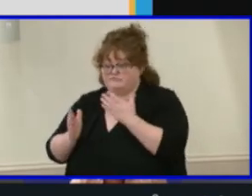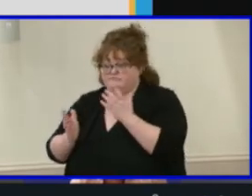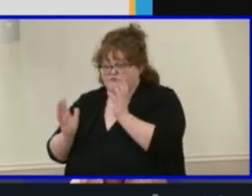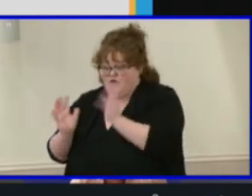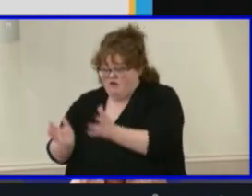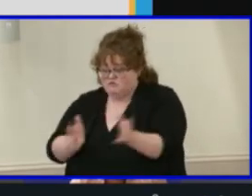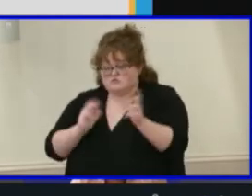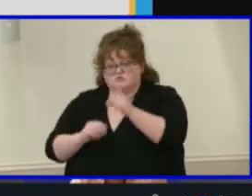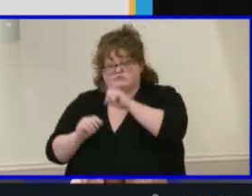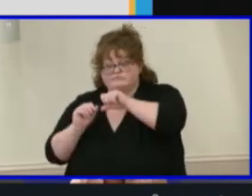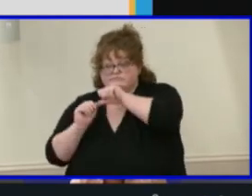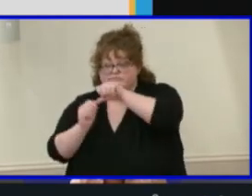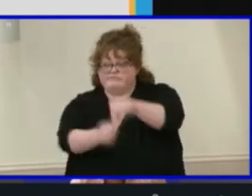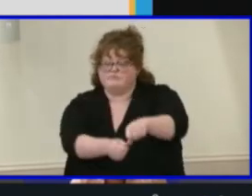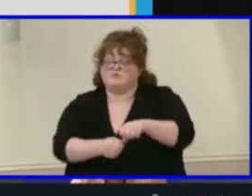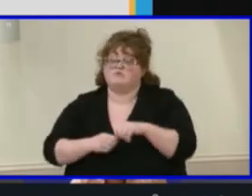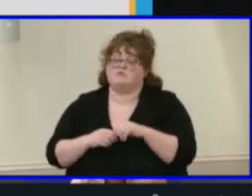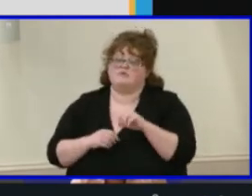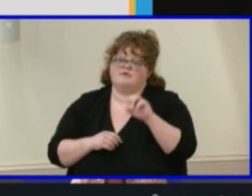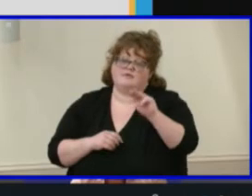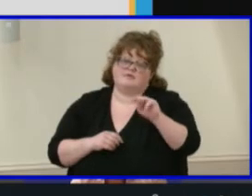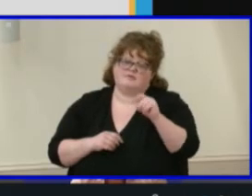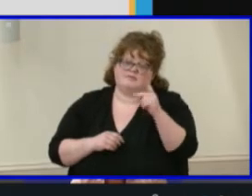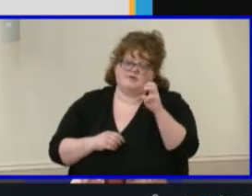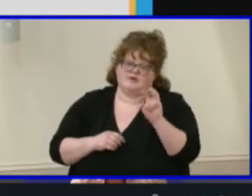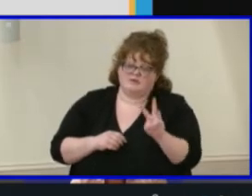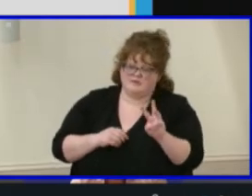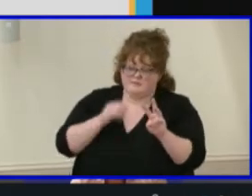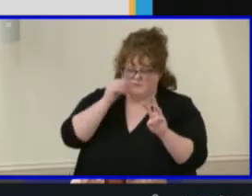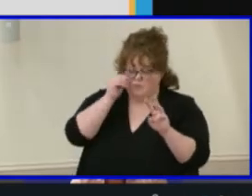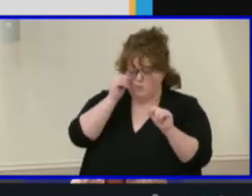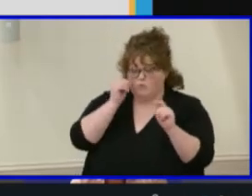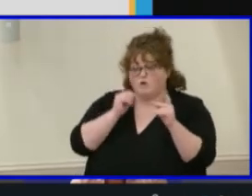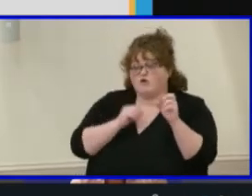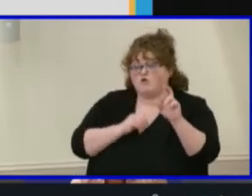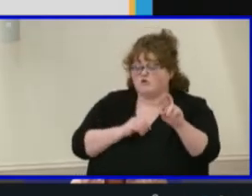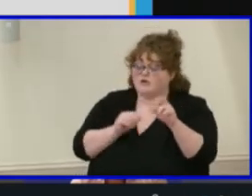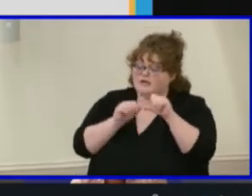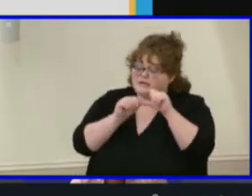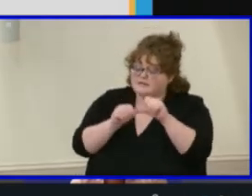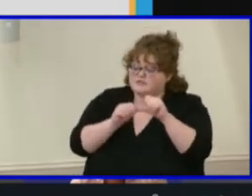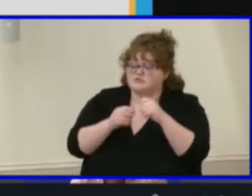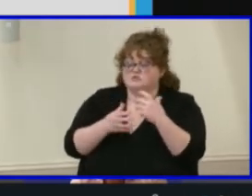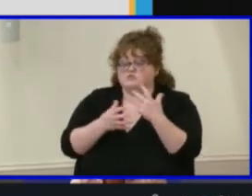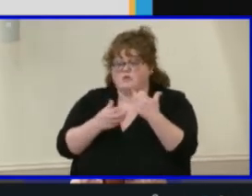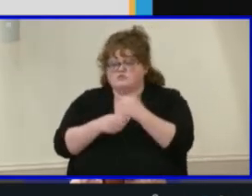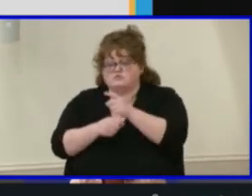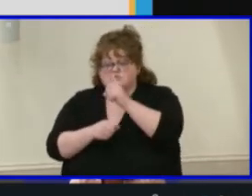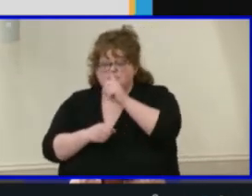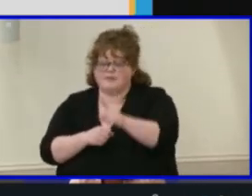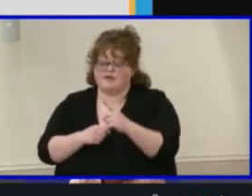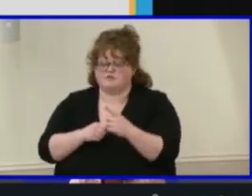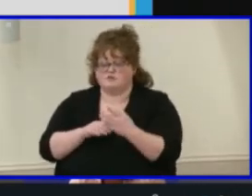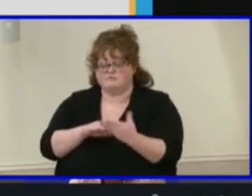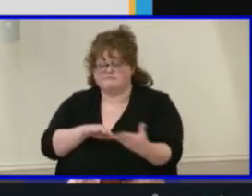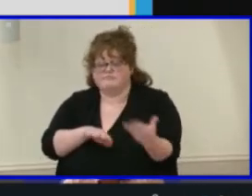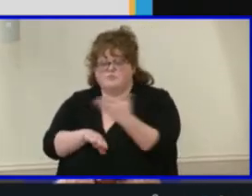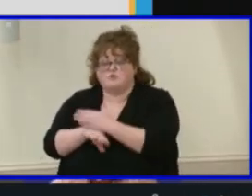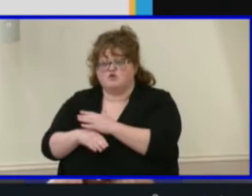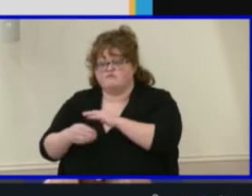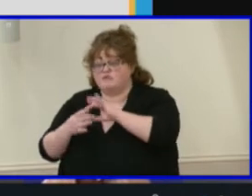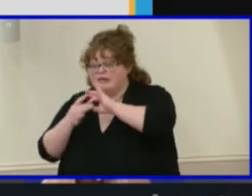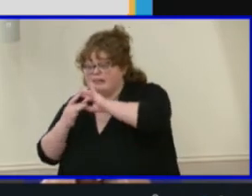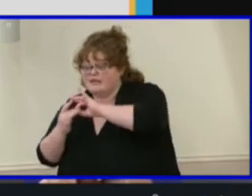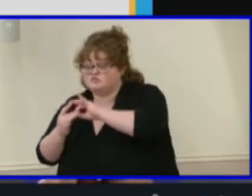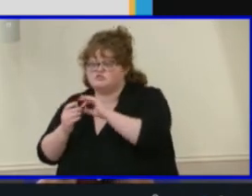Governor's School strategic plan also includes initiatives to develop and enhance its relationships with partner division schools, staff,